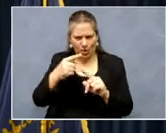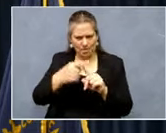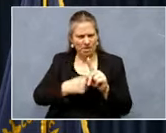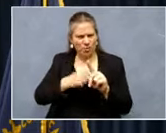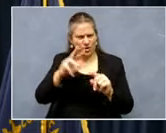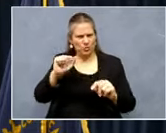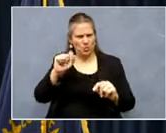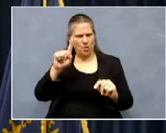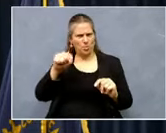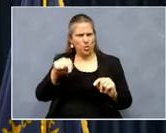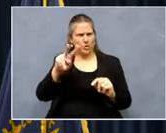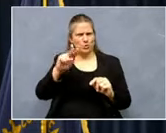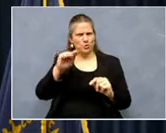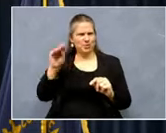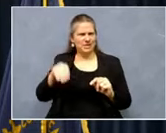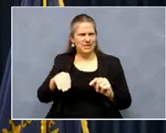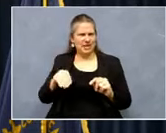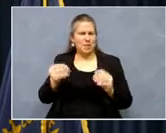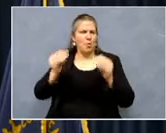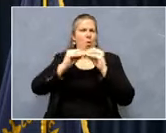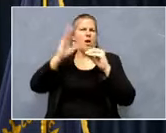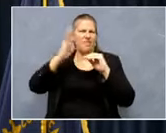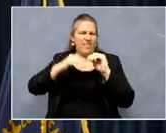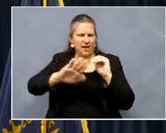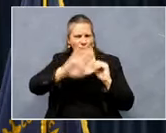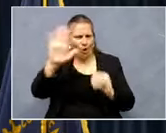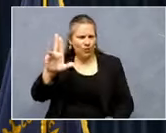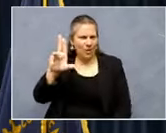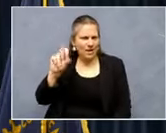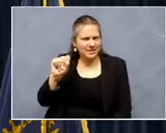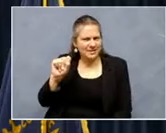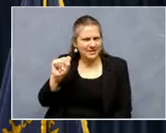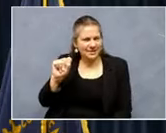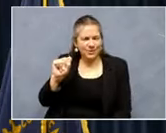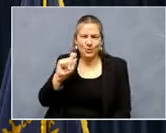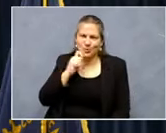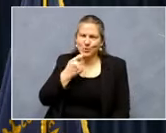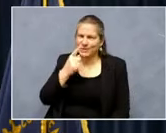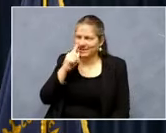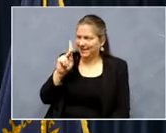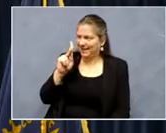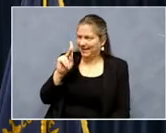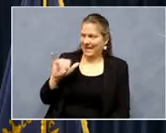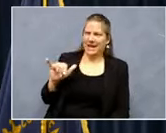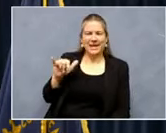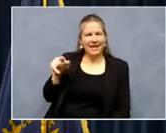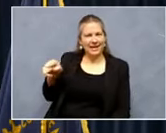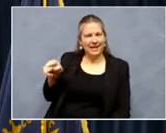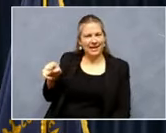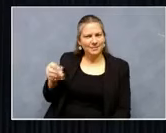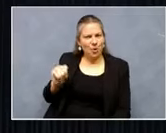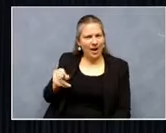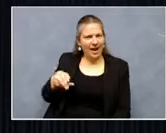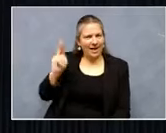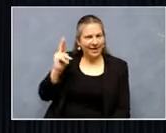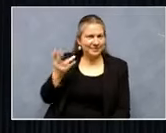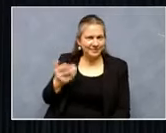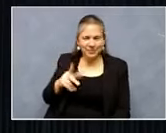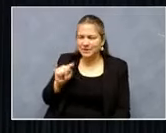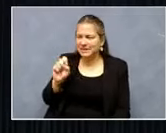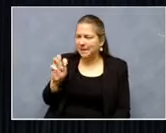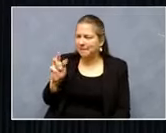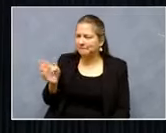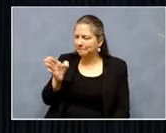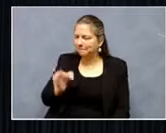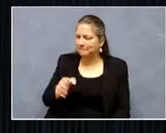over the rest of the country. So pretty neat to see Kentucky in the, in the highlighted area. in that, Tom Latak. Oh,